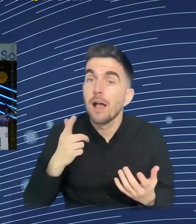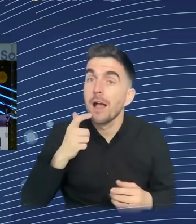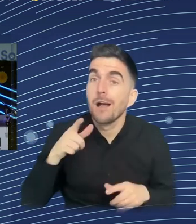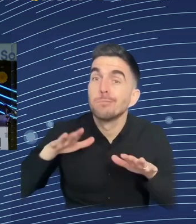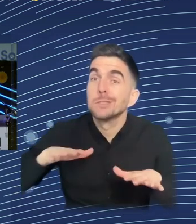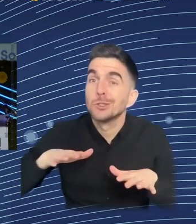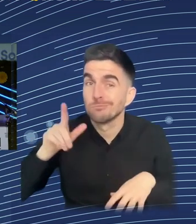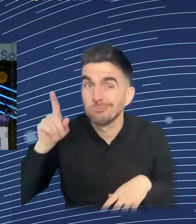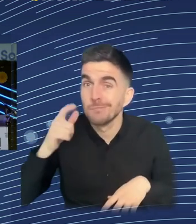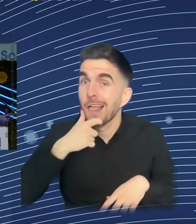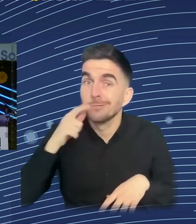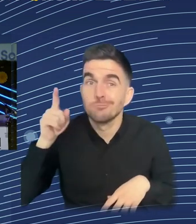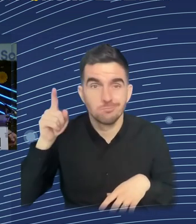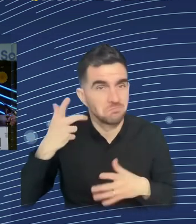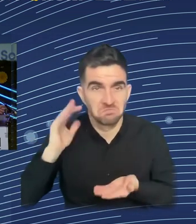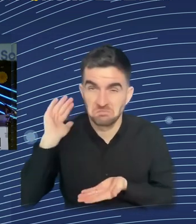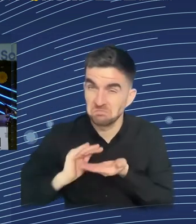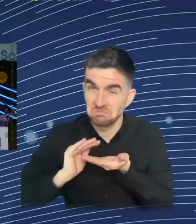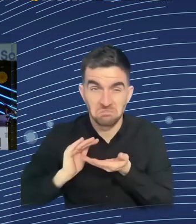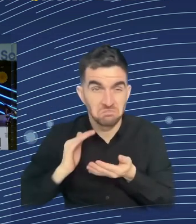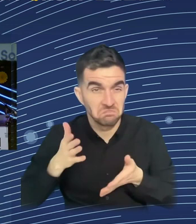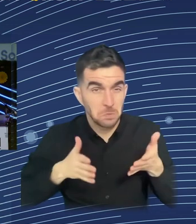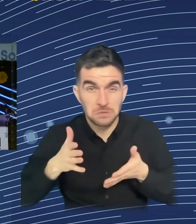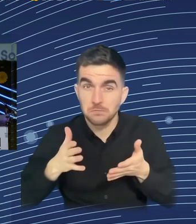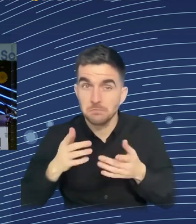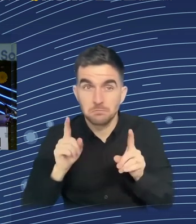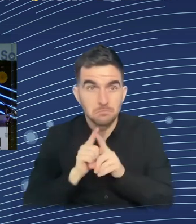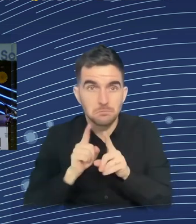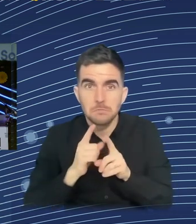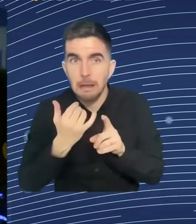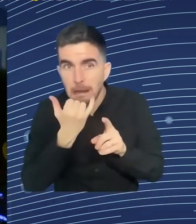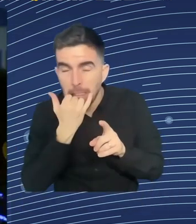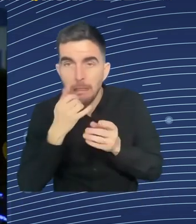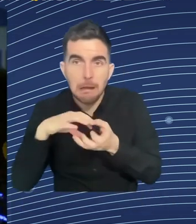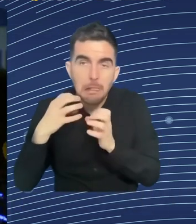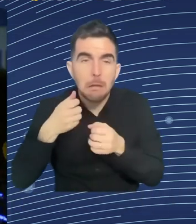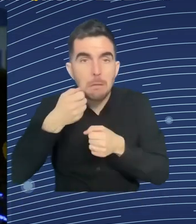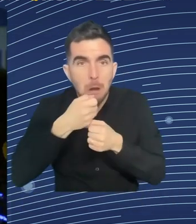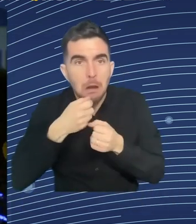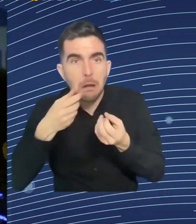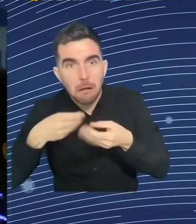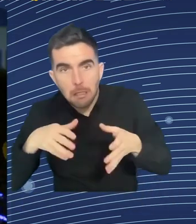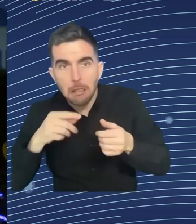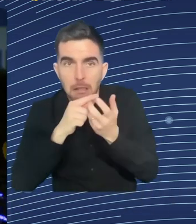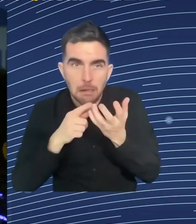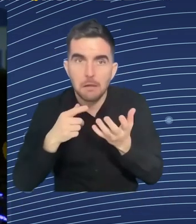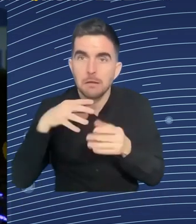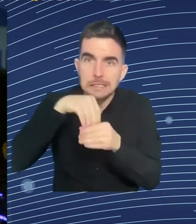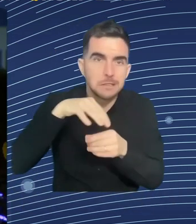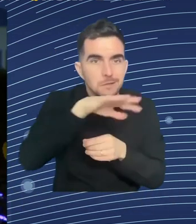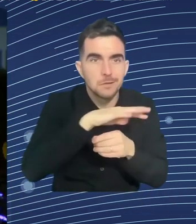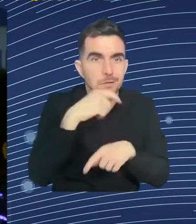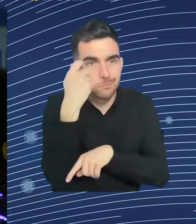next Germany. And, of course, the reason is that robots improve productivity, and they exported more,